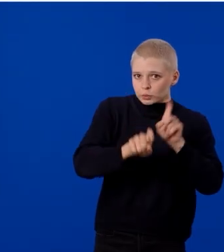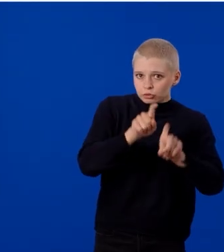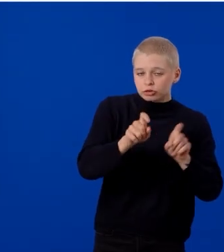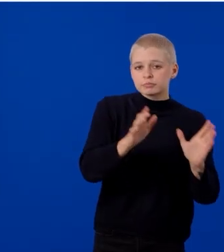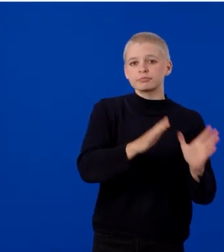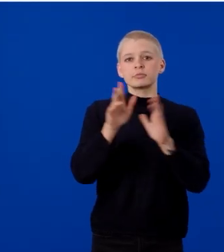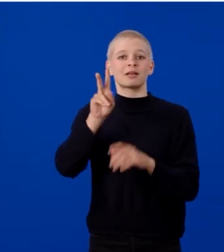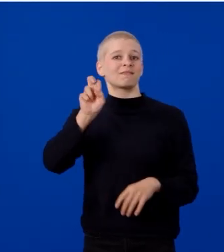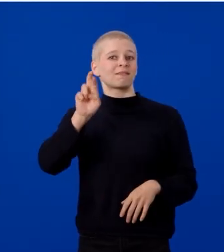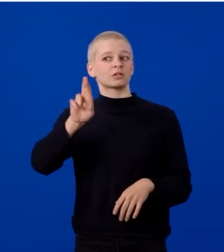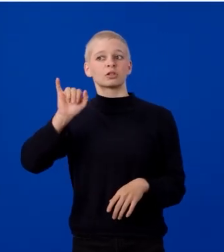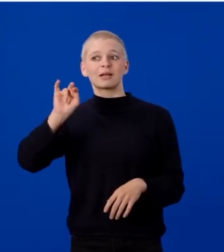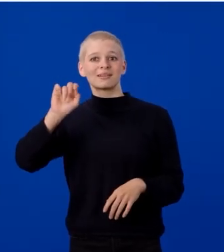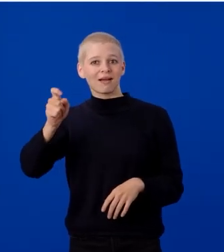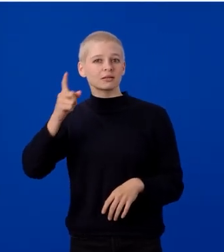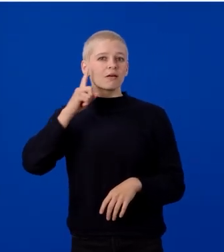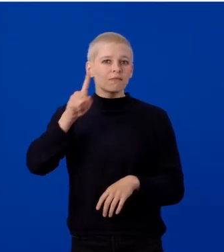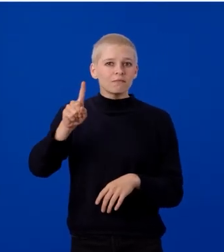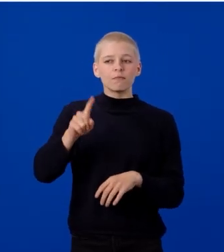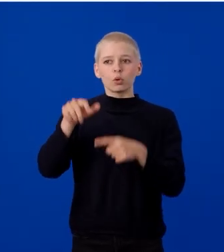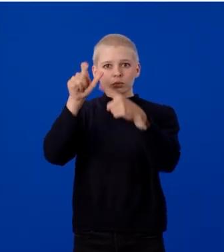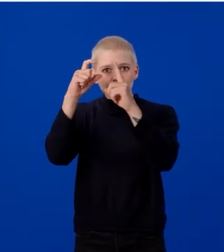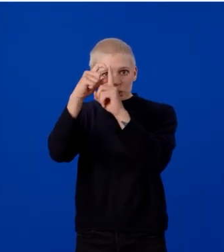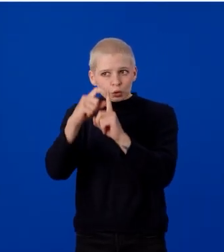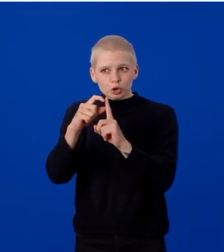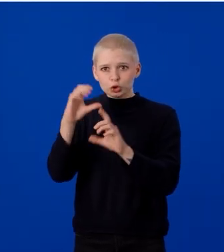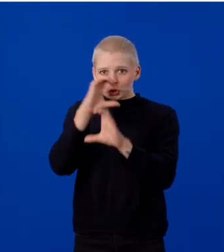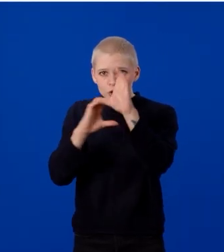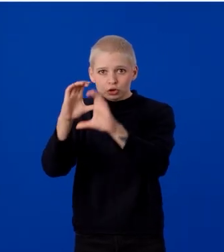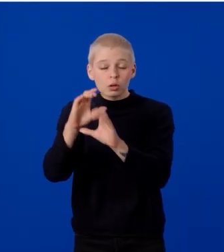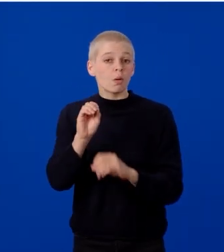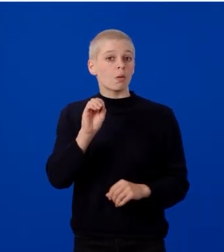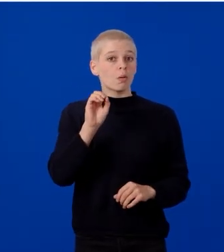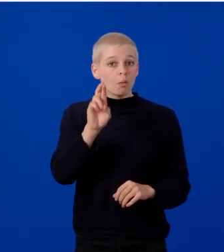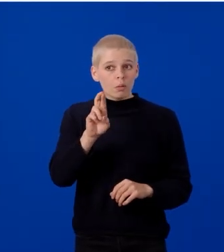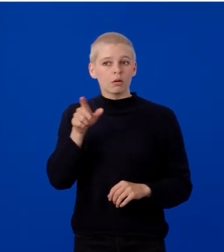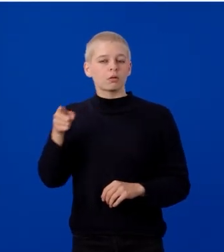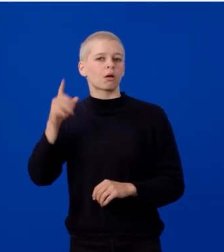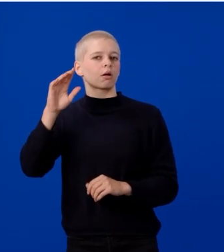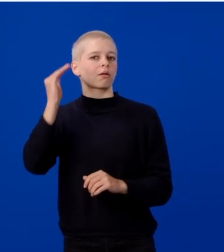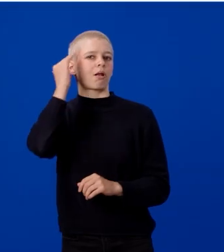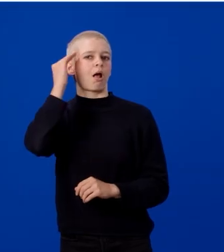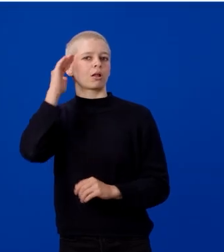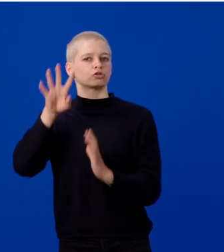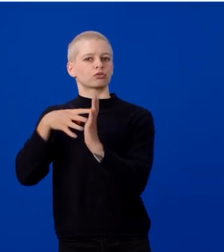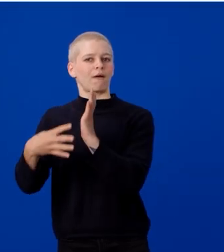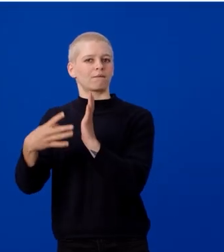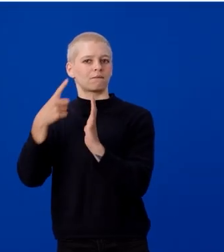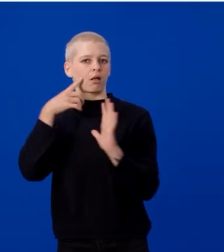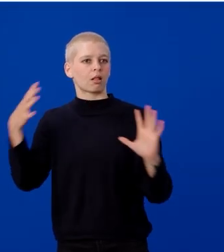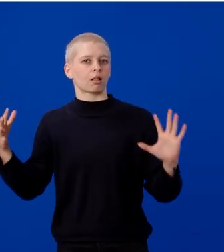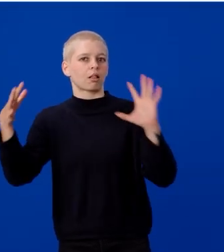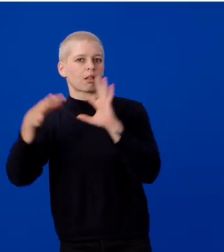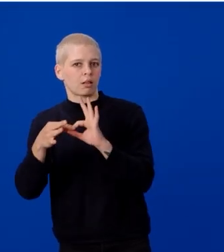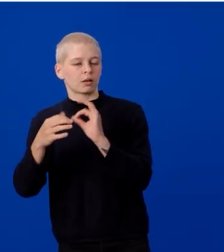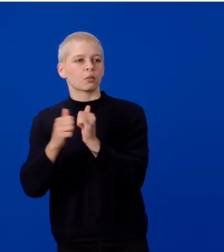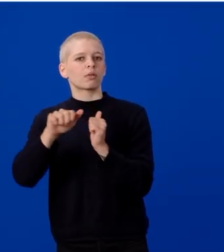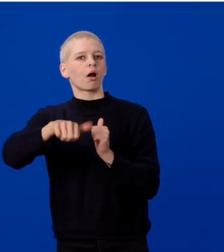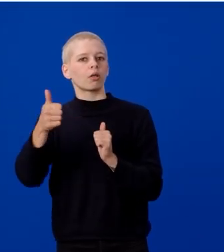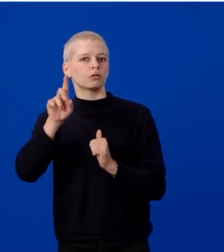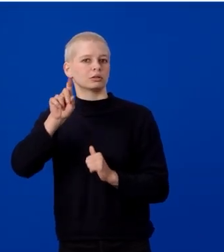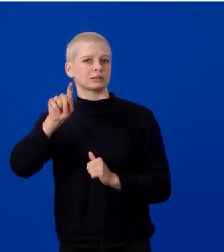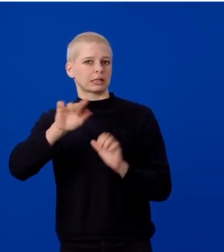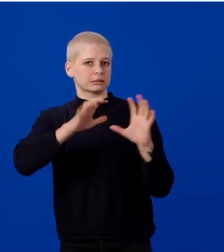vector index for semantic search, or even a knowledge graph for linking across datasets.